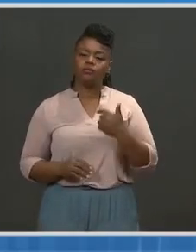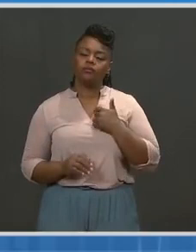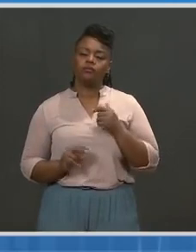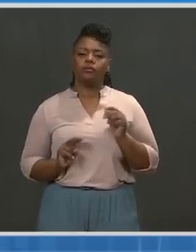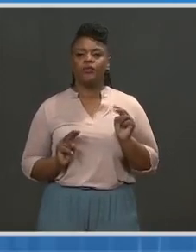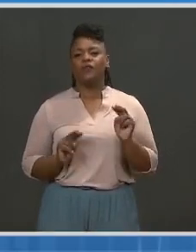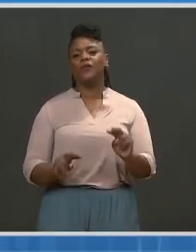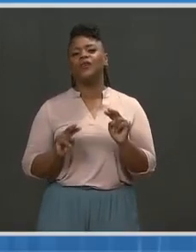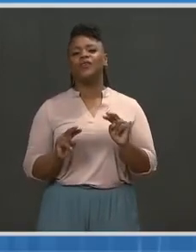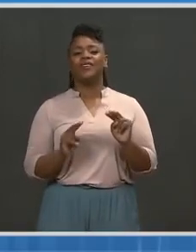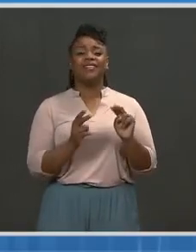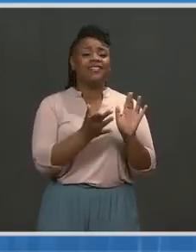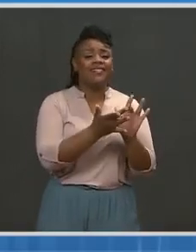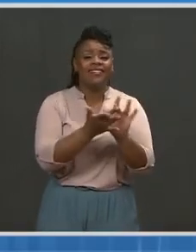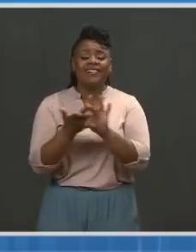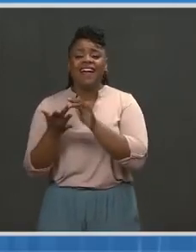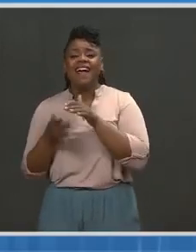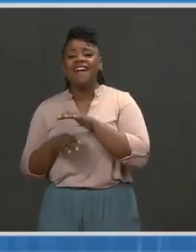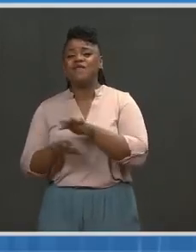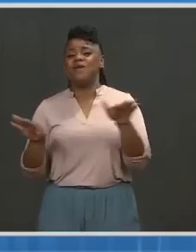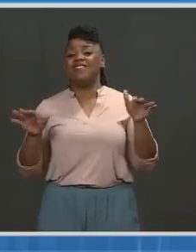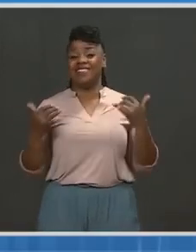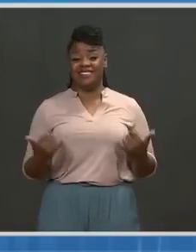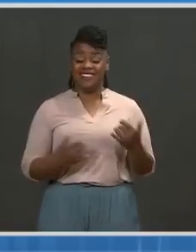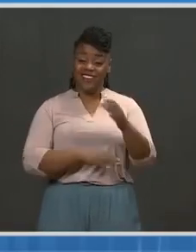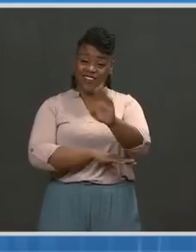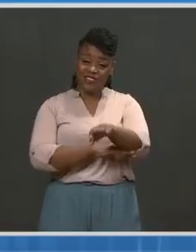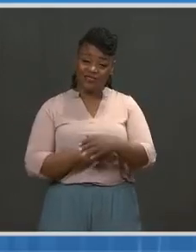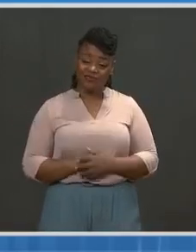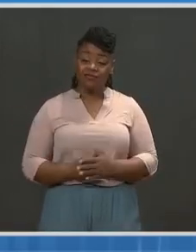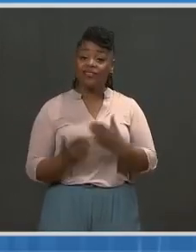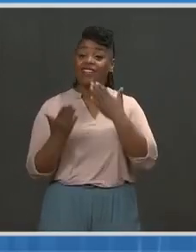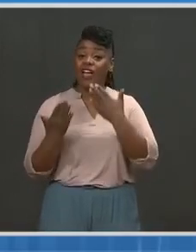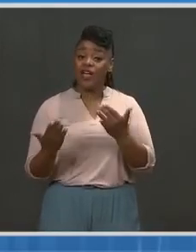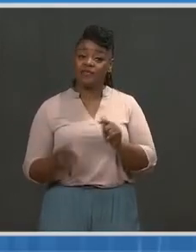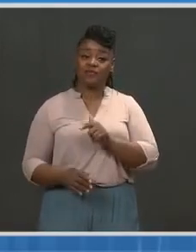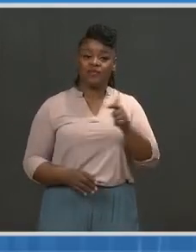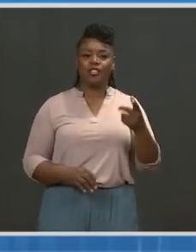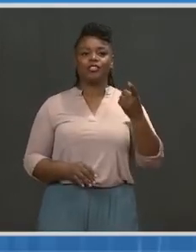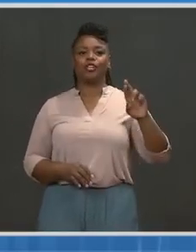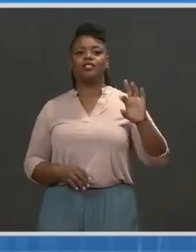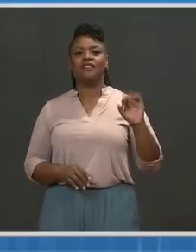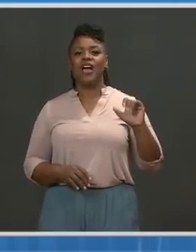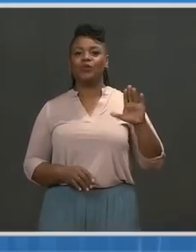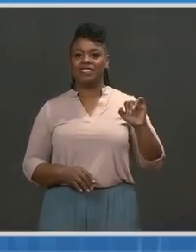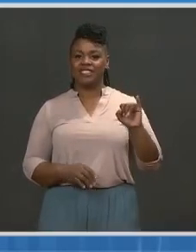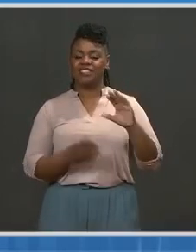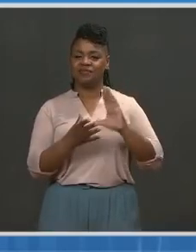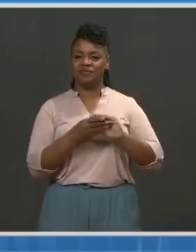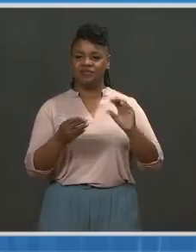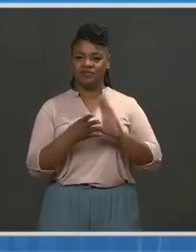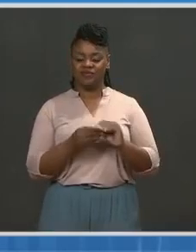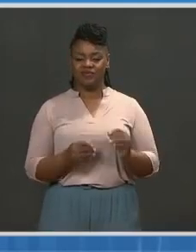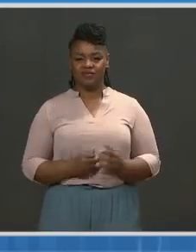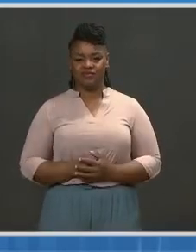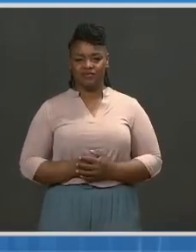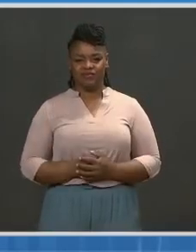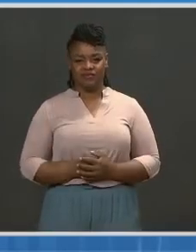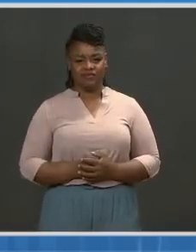from the participants and engaging with our educational partners in their critical work. Thank you. I'll now turn things over to Dr. Fauci.